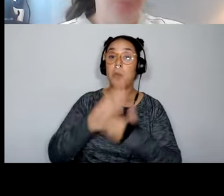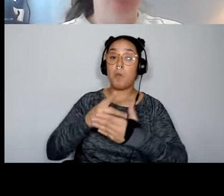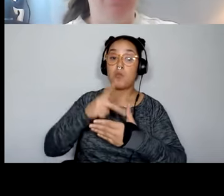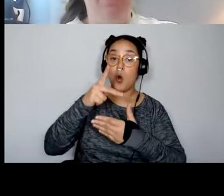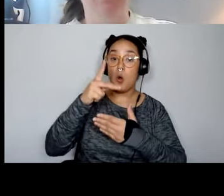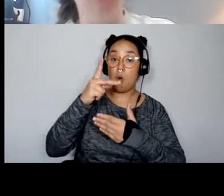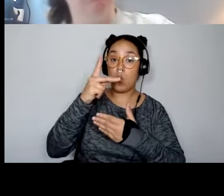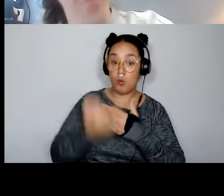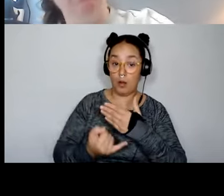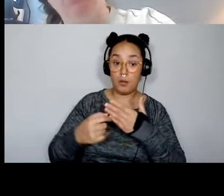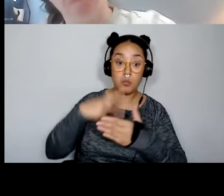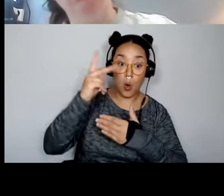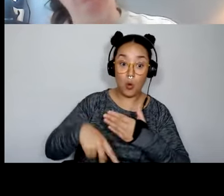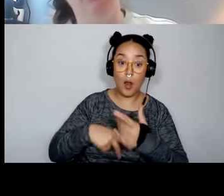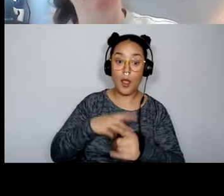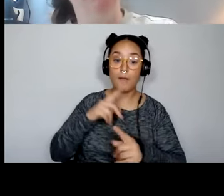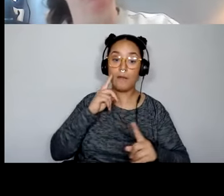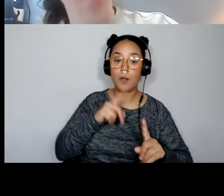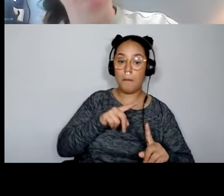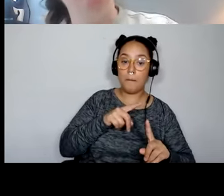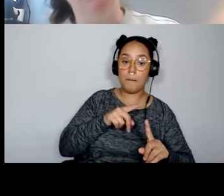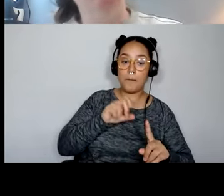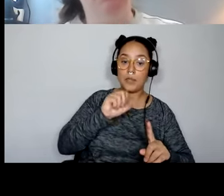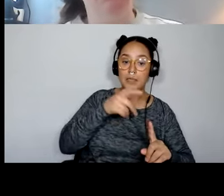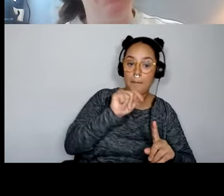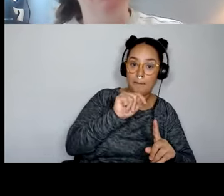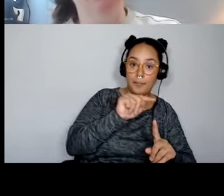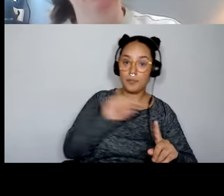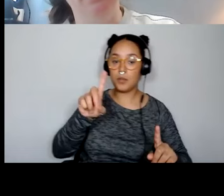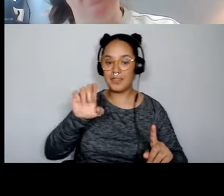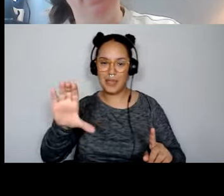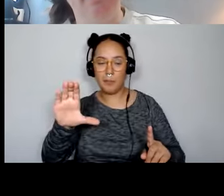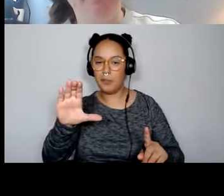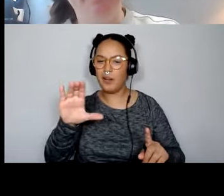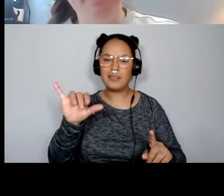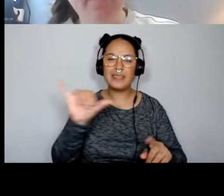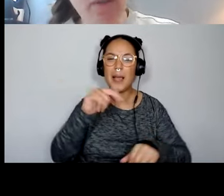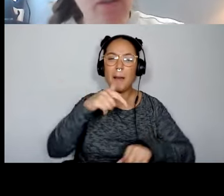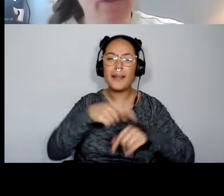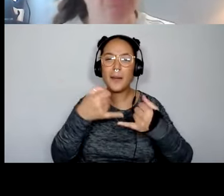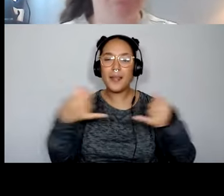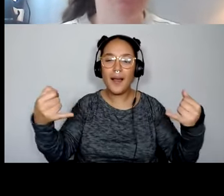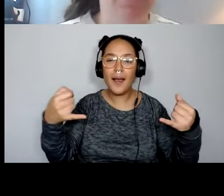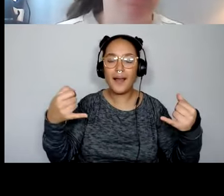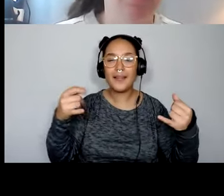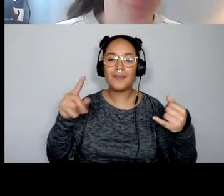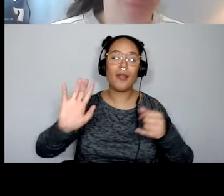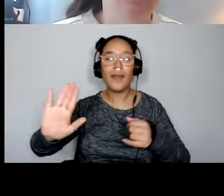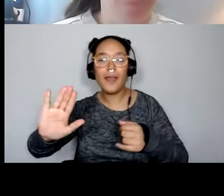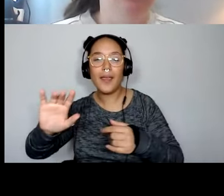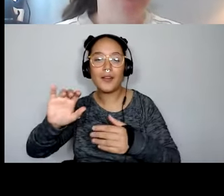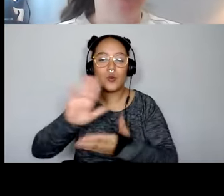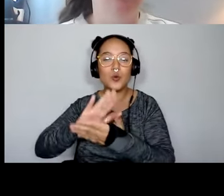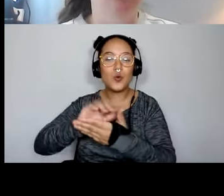December, which, as I said, that runs along, um, the same timeline as the, um, the first semester